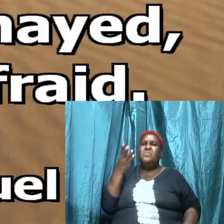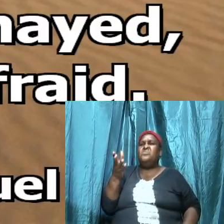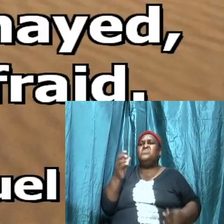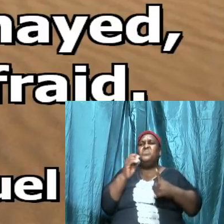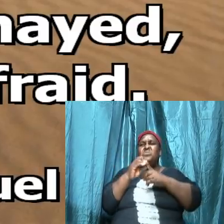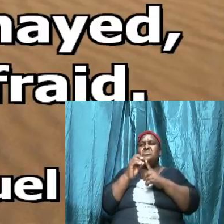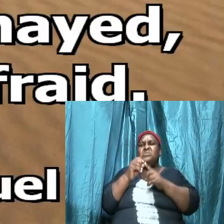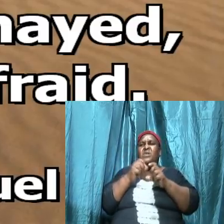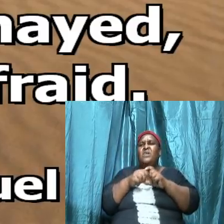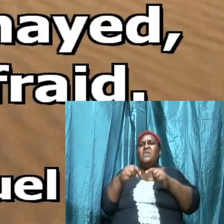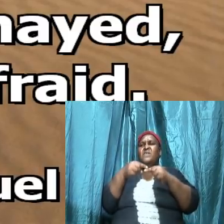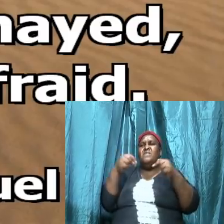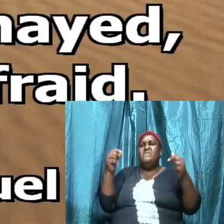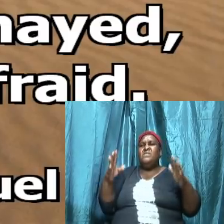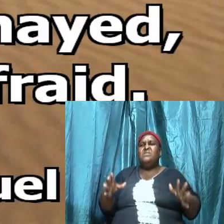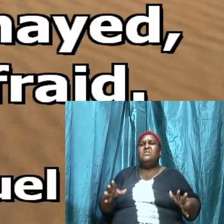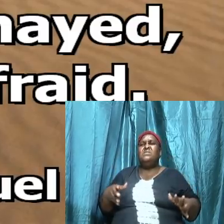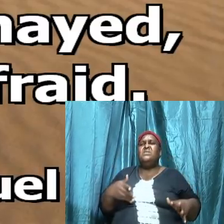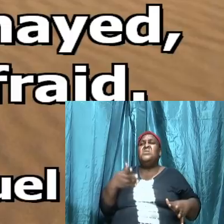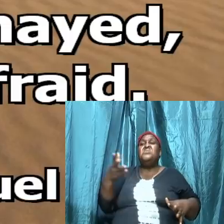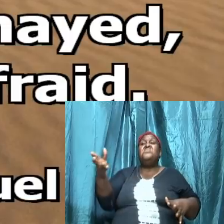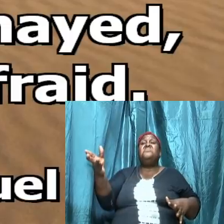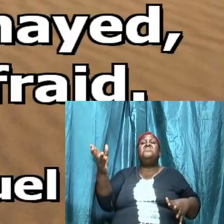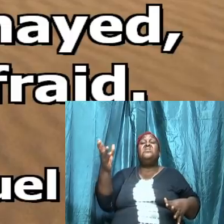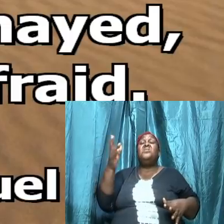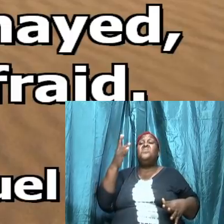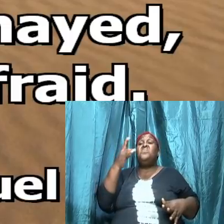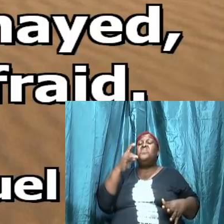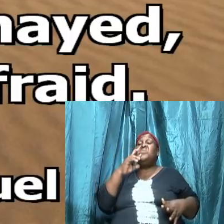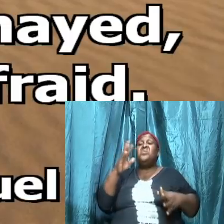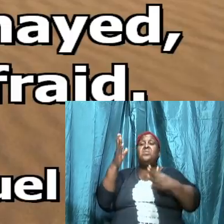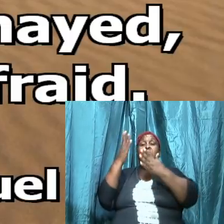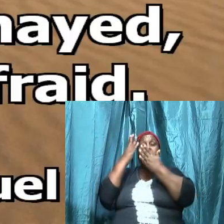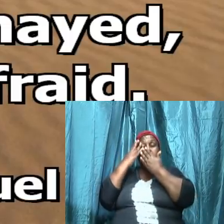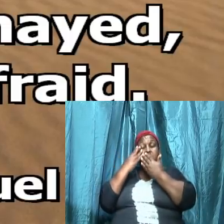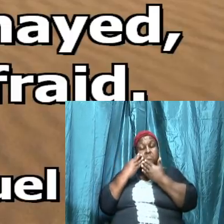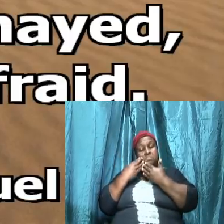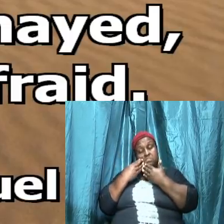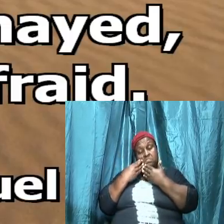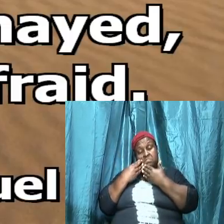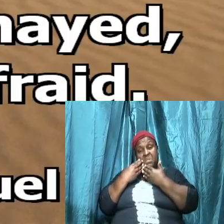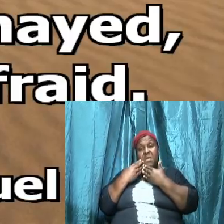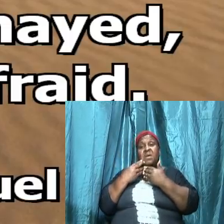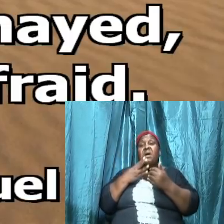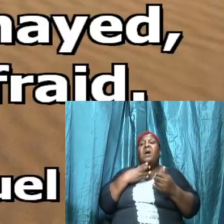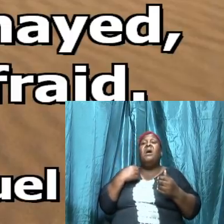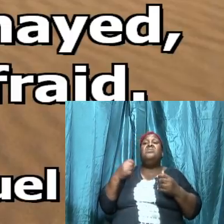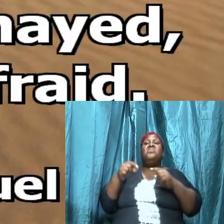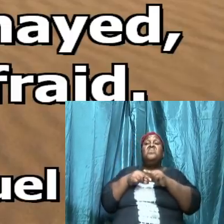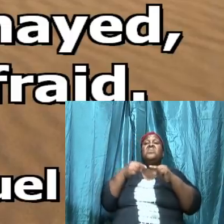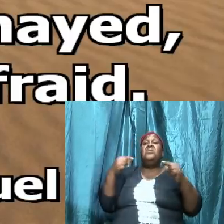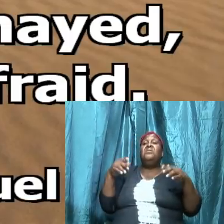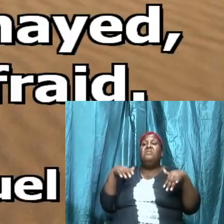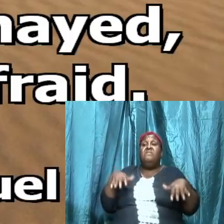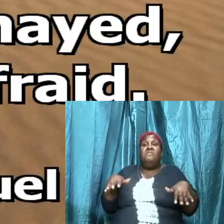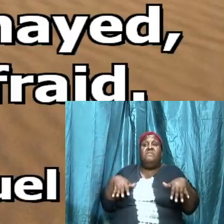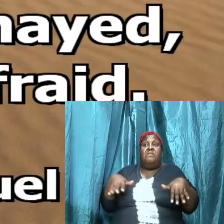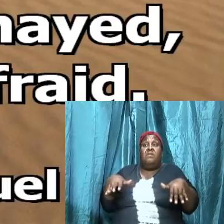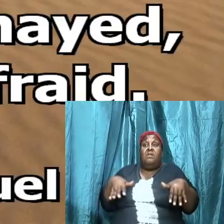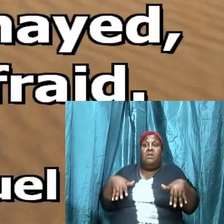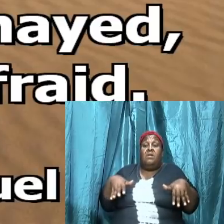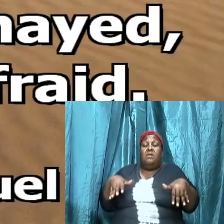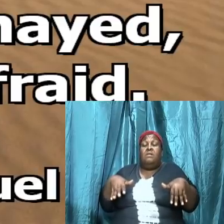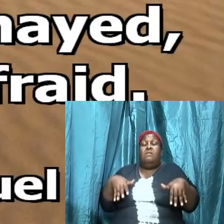these words of the Philistine they were dismeed and